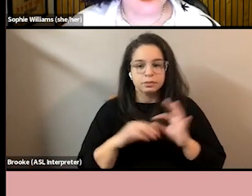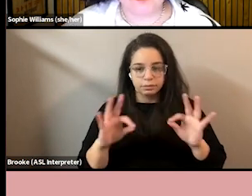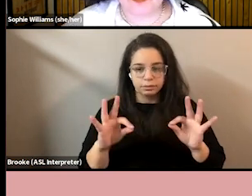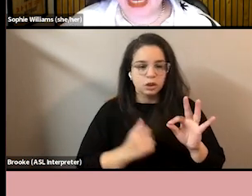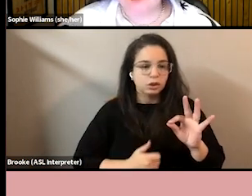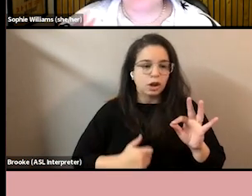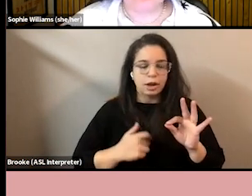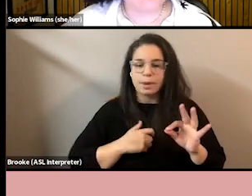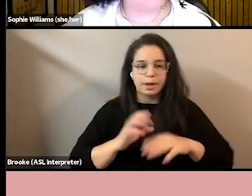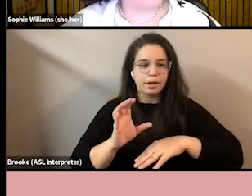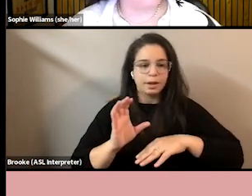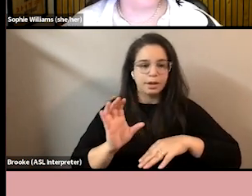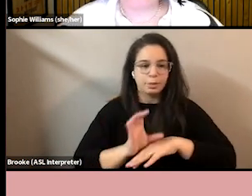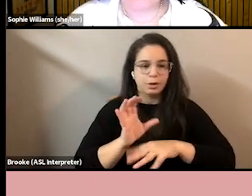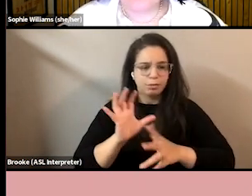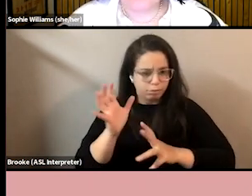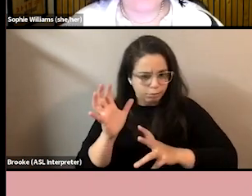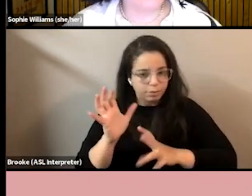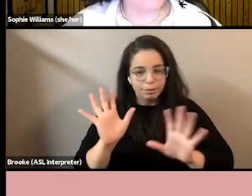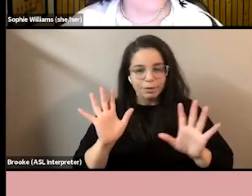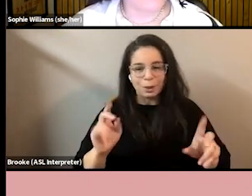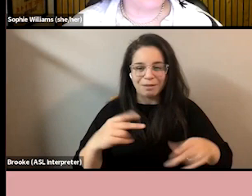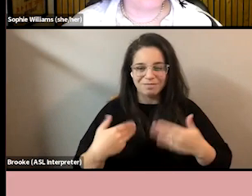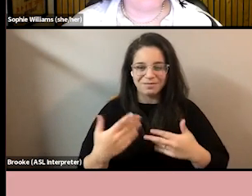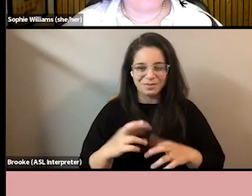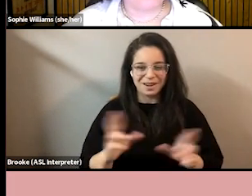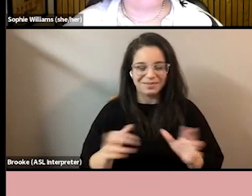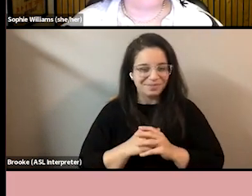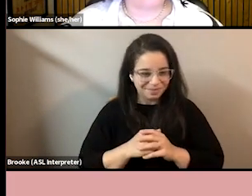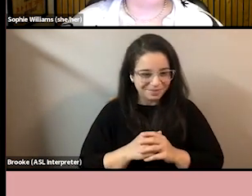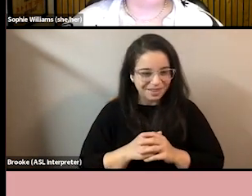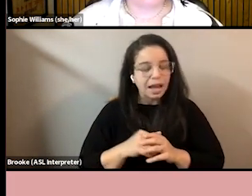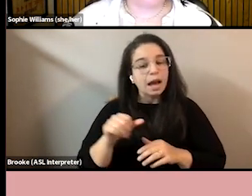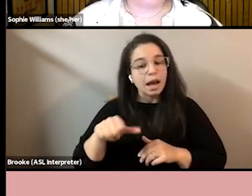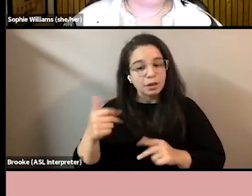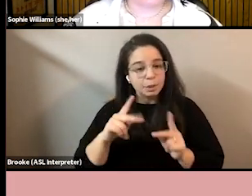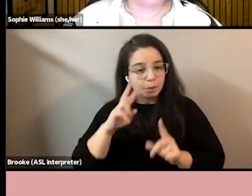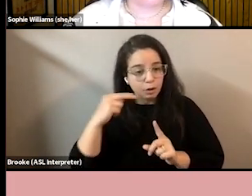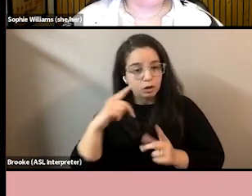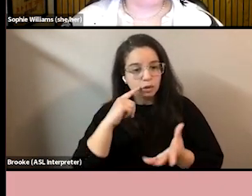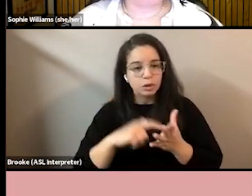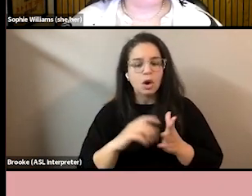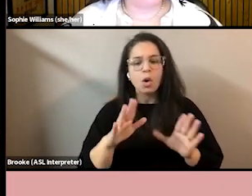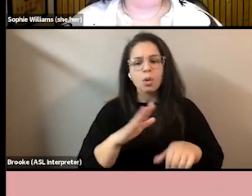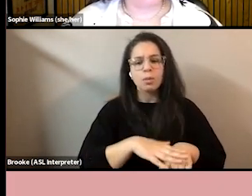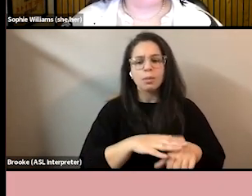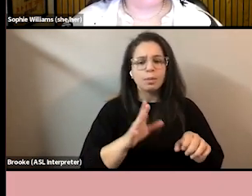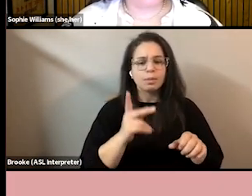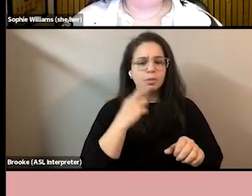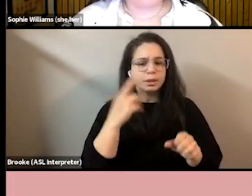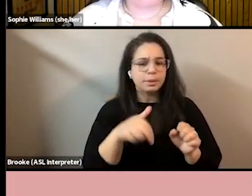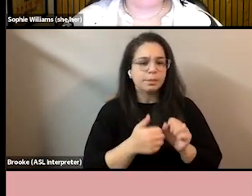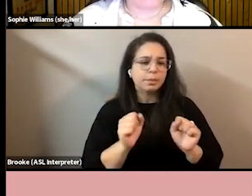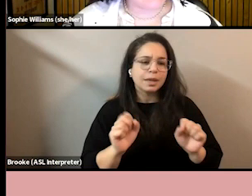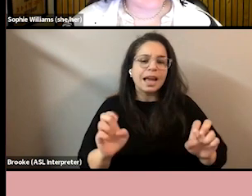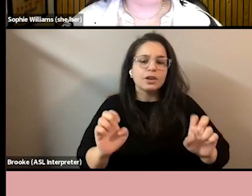there's an educational deficit. They presume that non